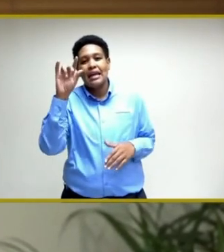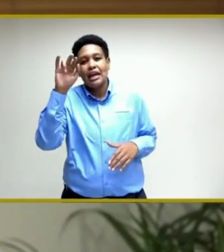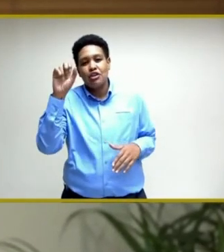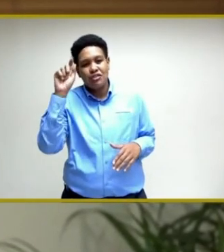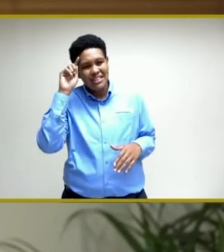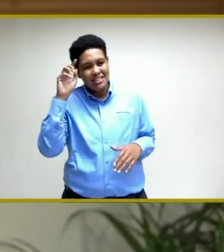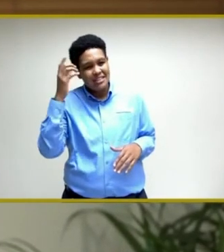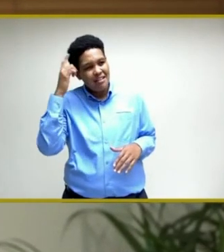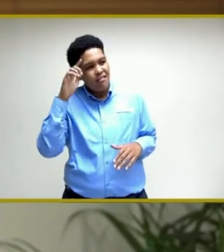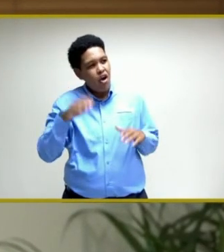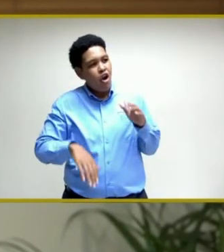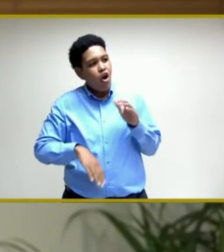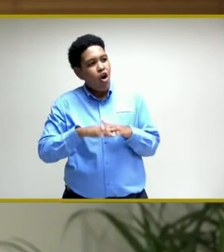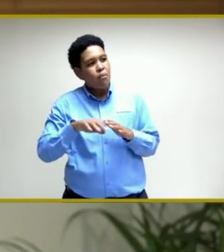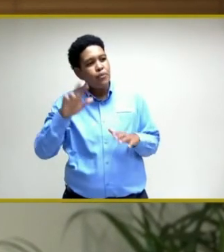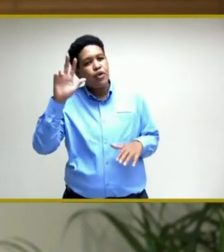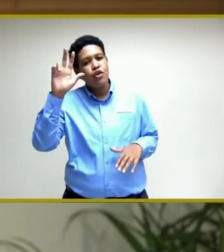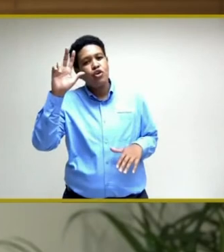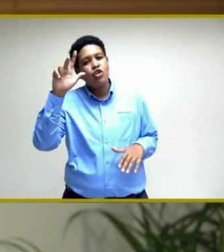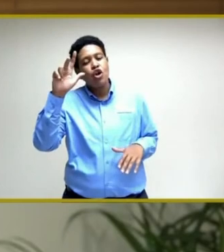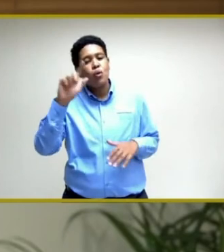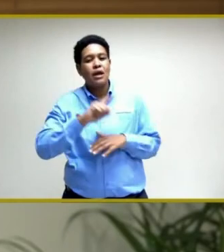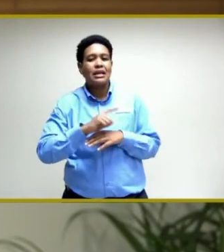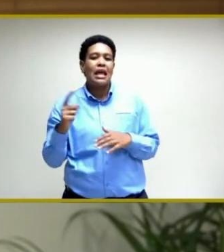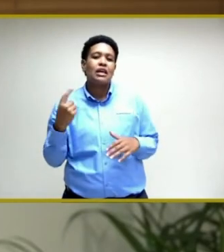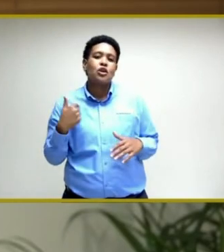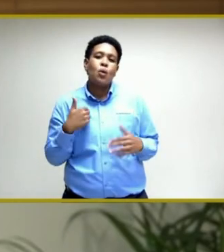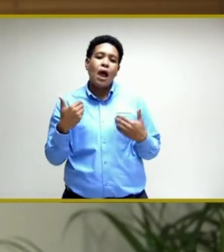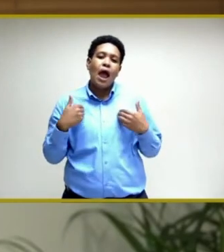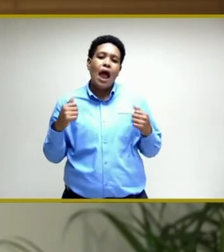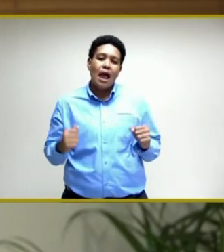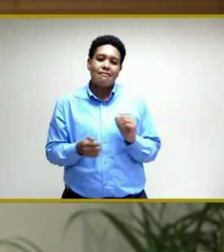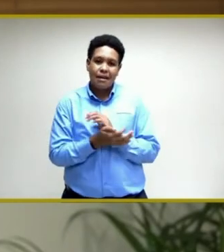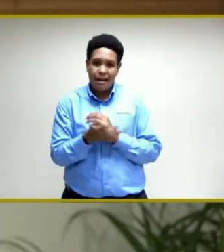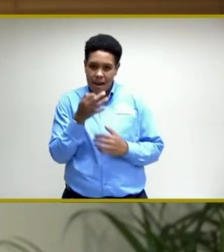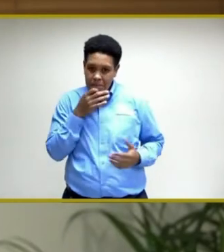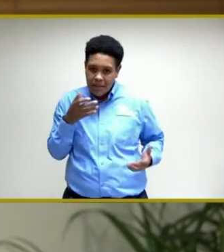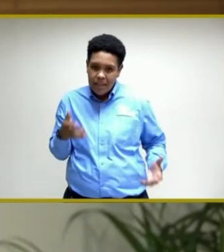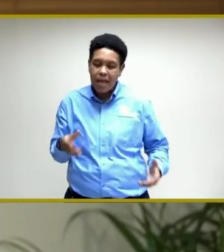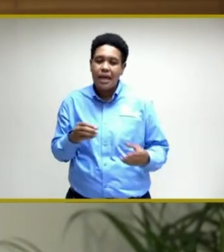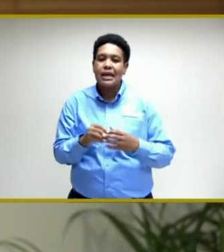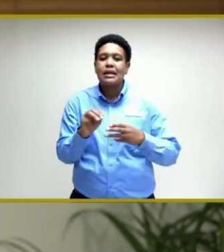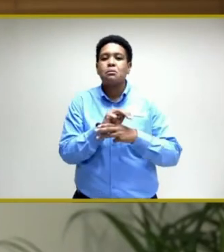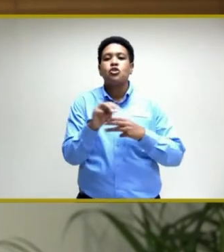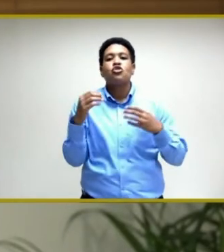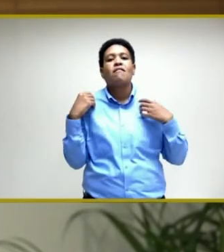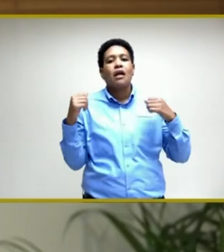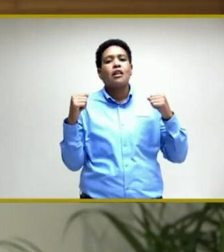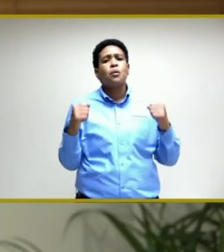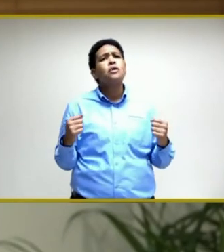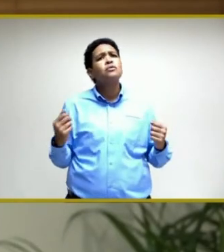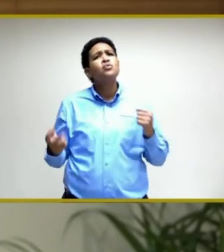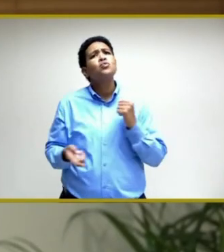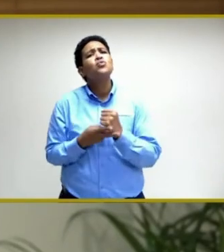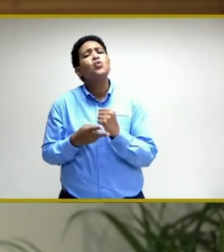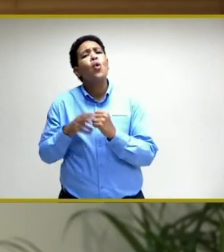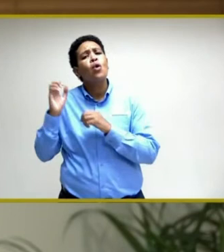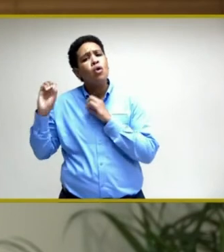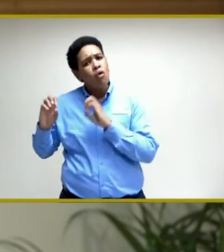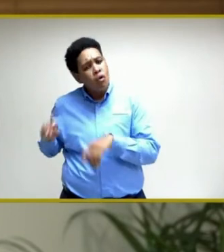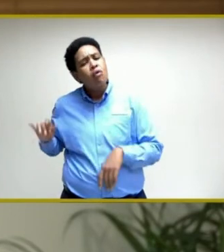up to 31 days. So, we do have capacity within the Ministry of Health and Wellness for